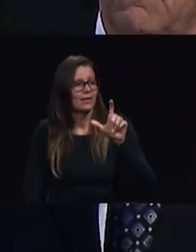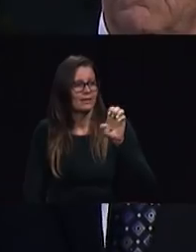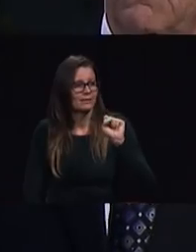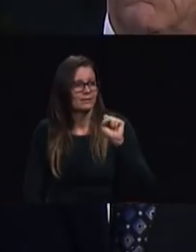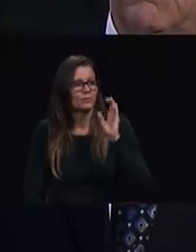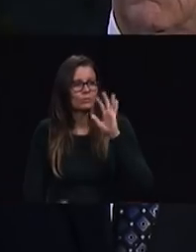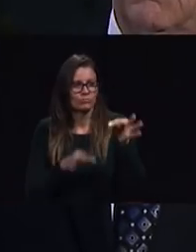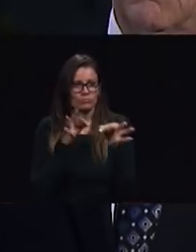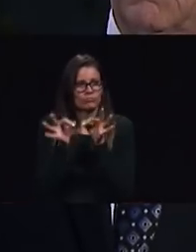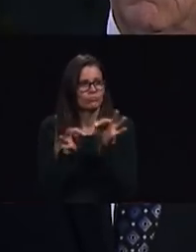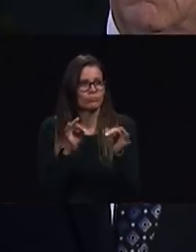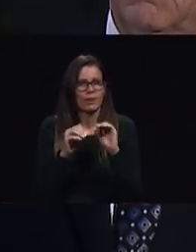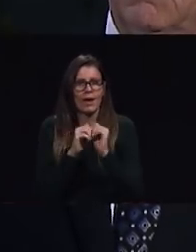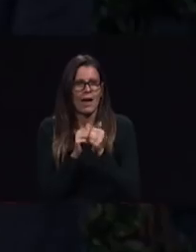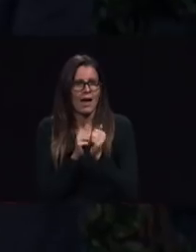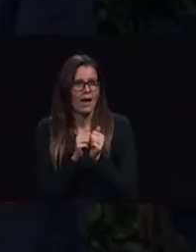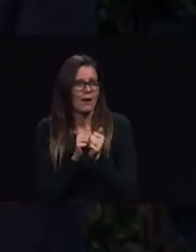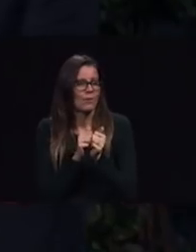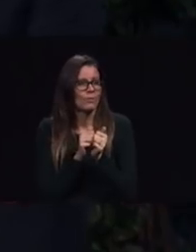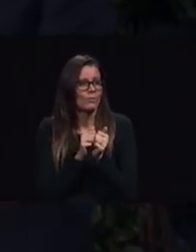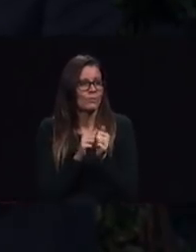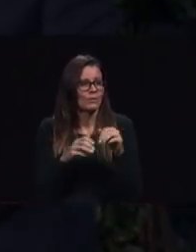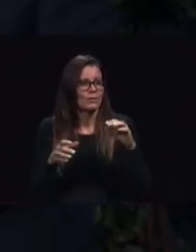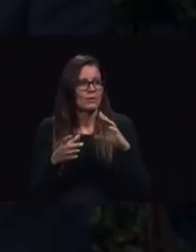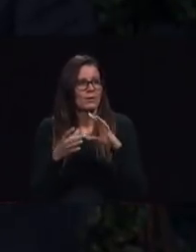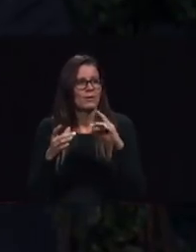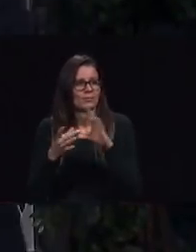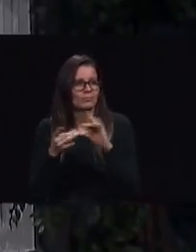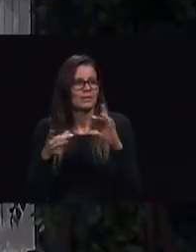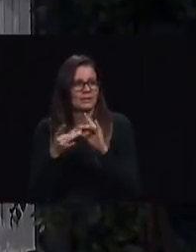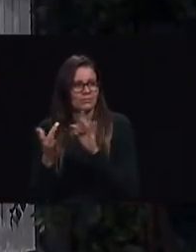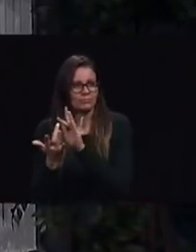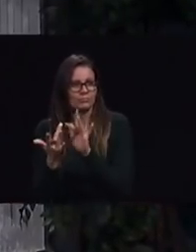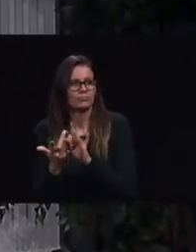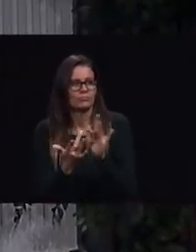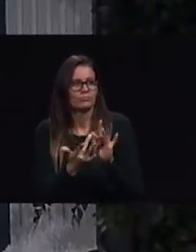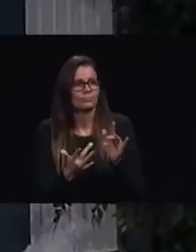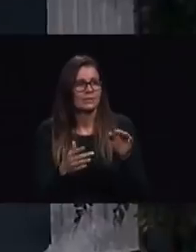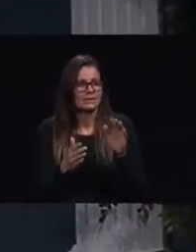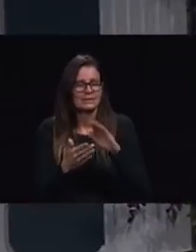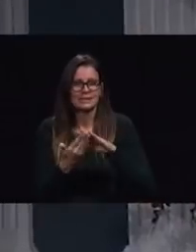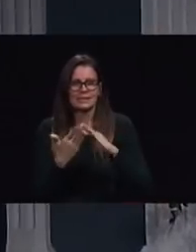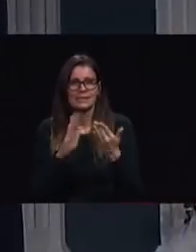in the spirit of prophecy is reaching the cities of the world Peter